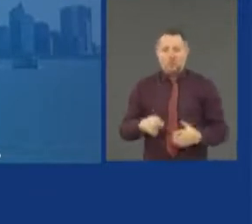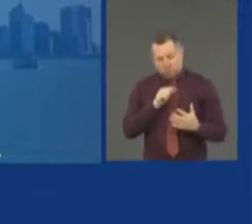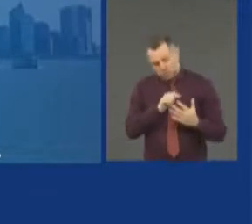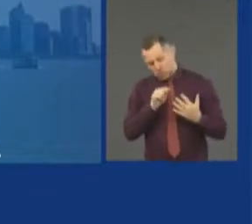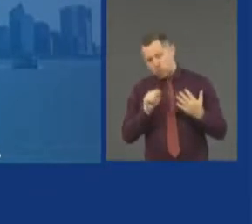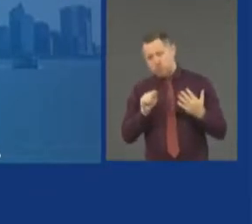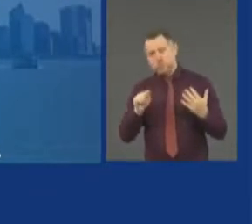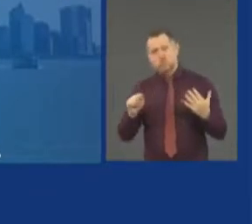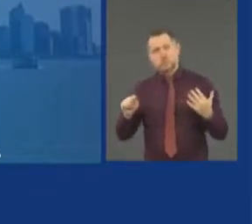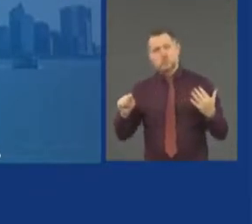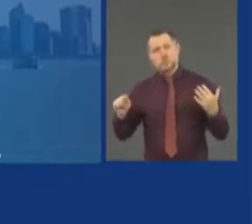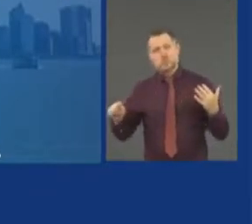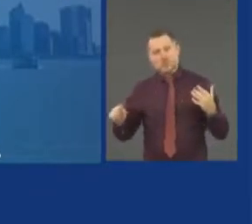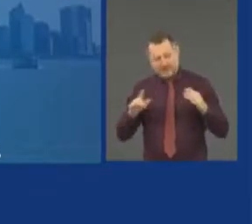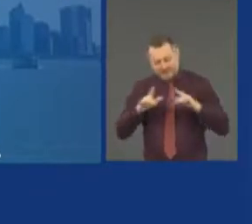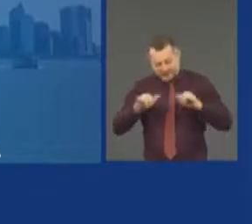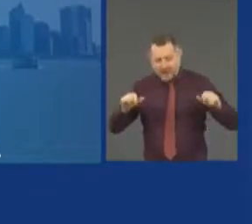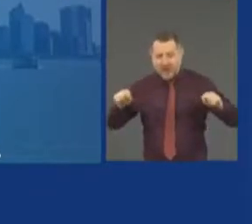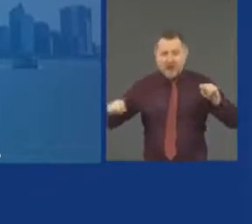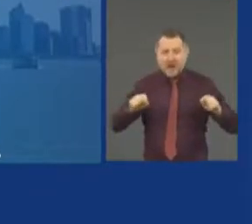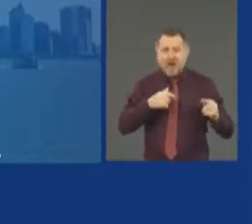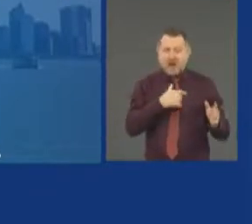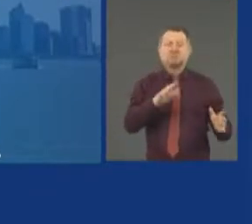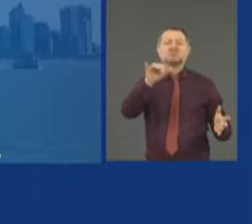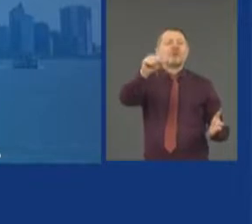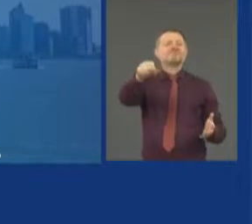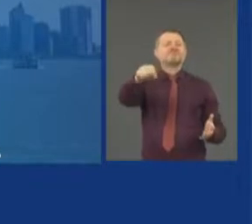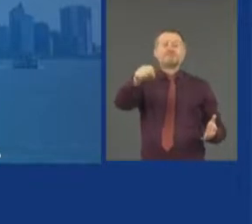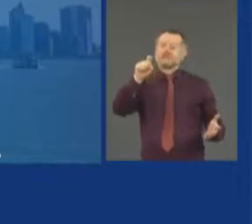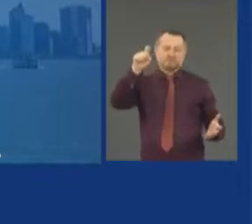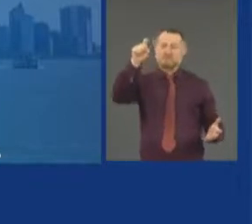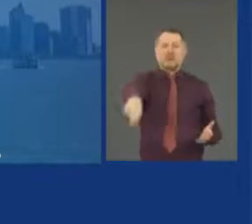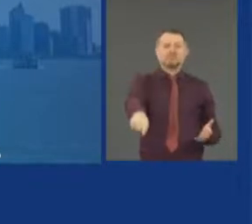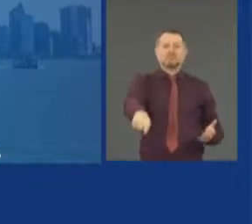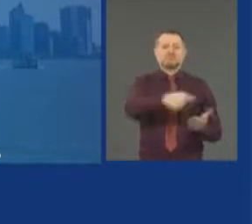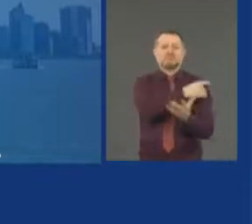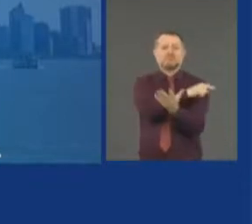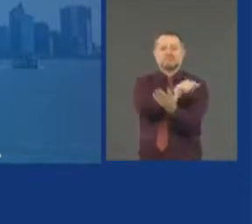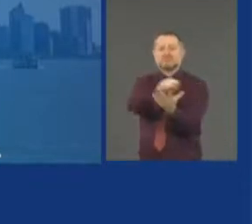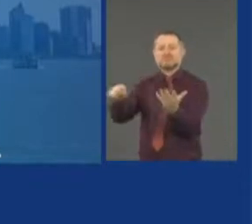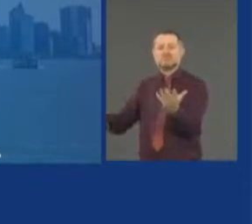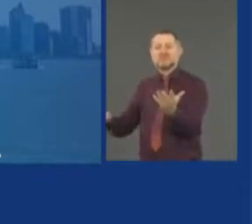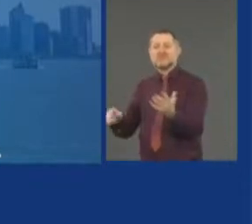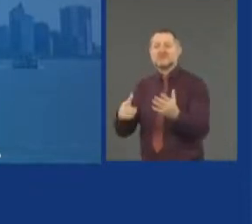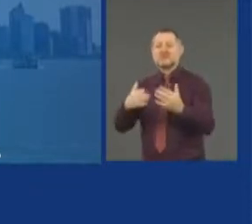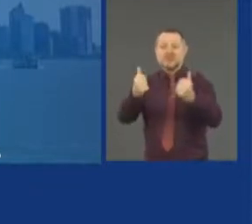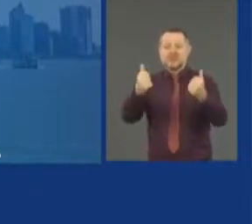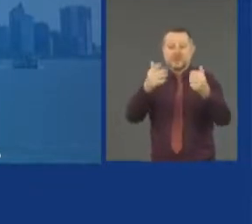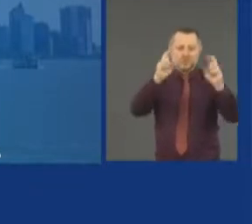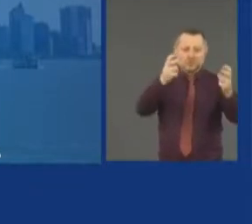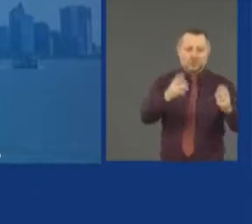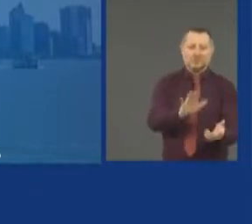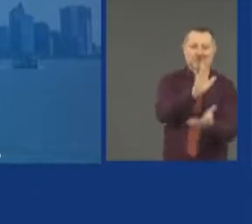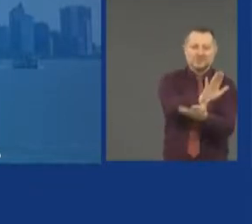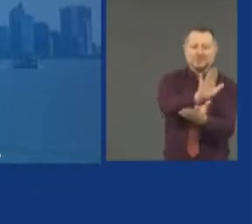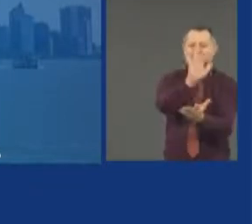time. Yes. Yes. All separate issues. All difficult.